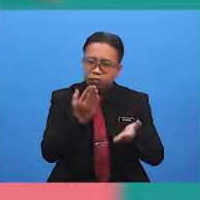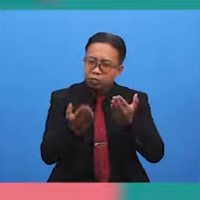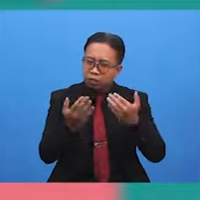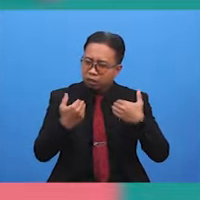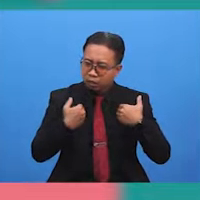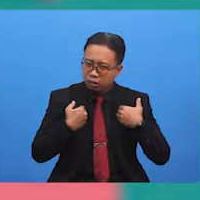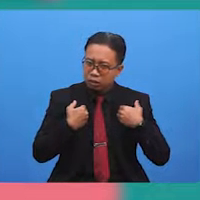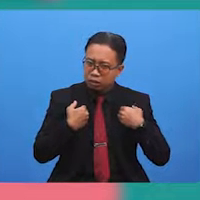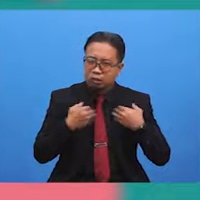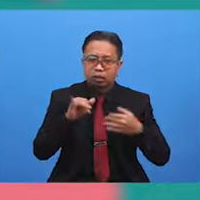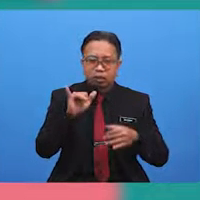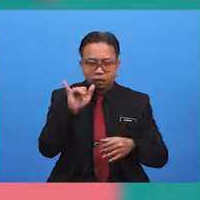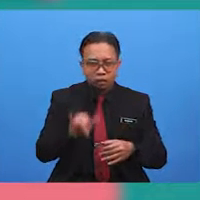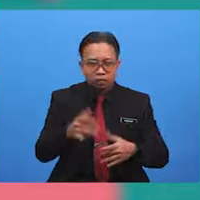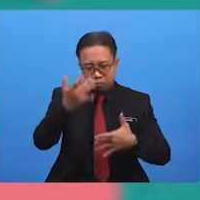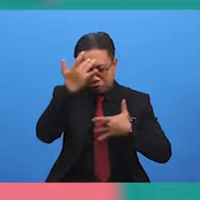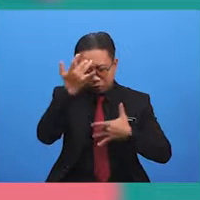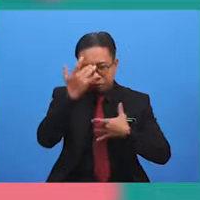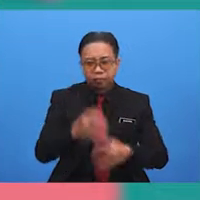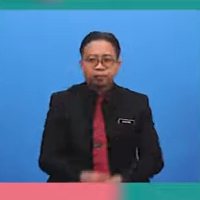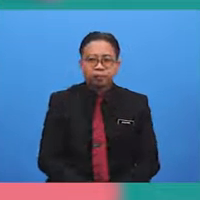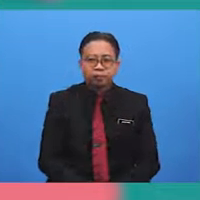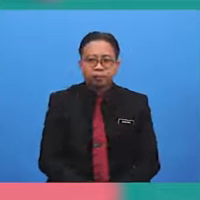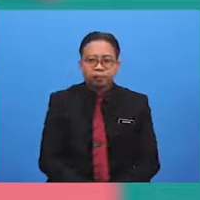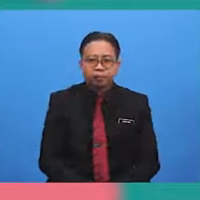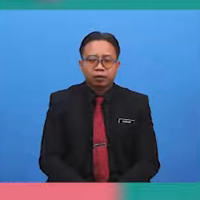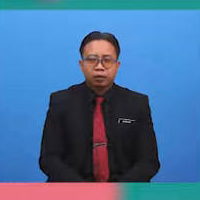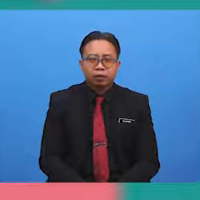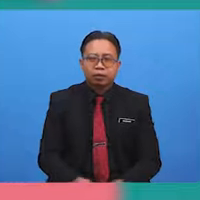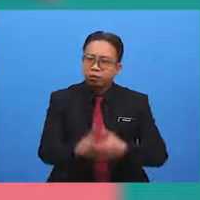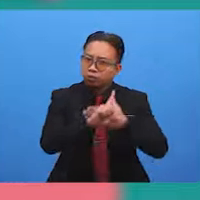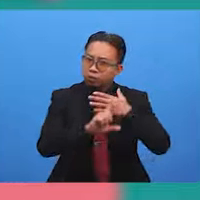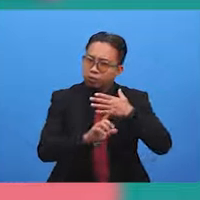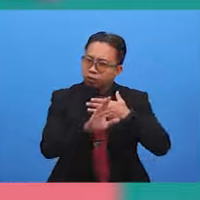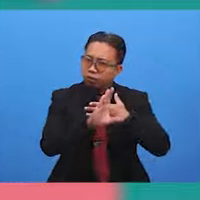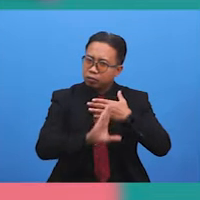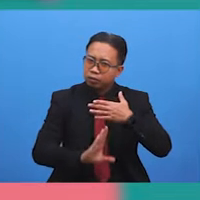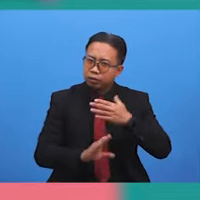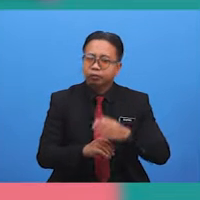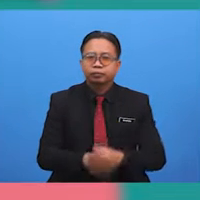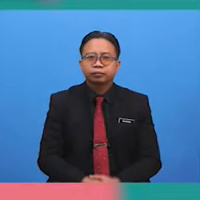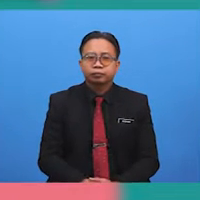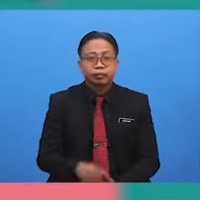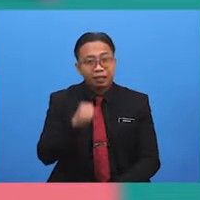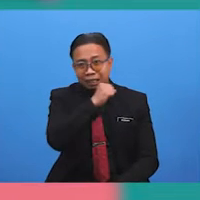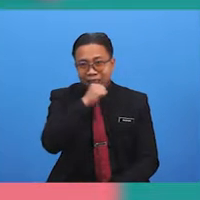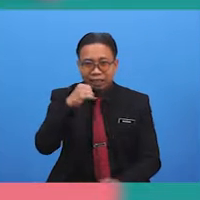hurt by the sharp, pointy edges. So you see, it prevents injuries and pain. Singing in the kitchen can make